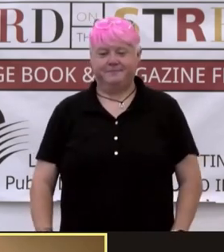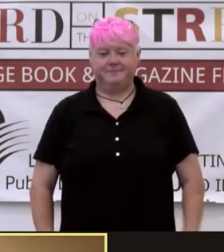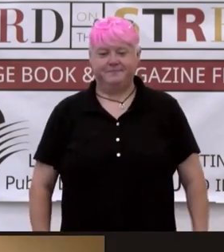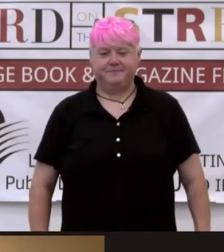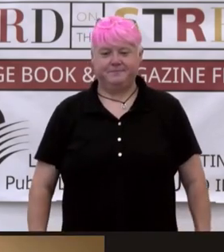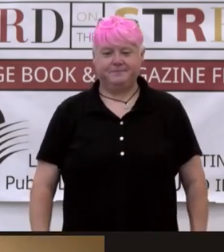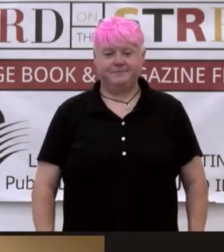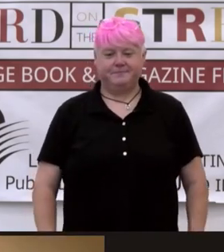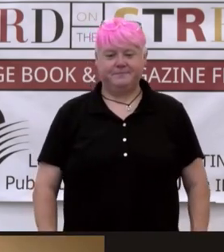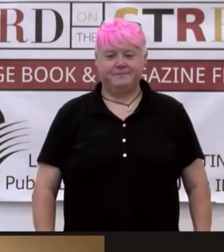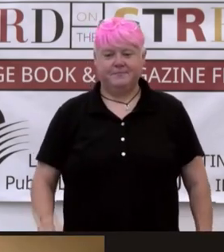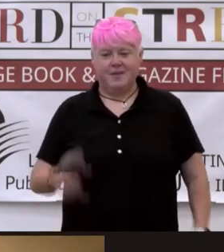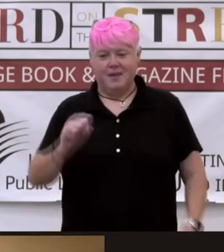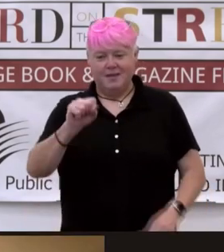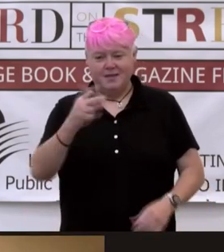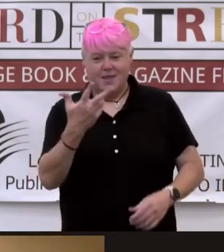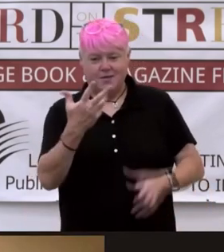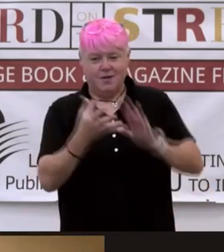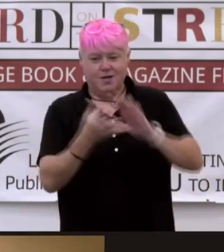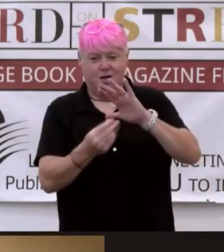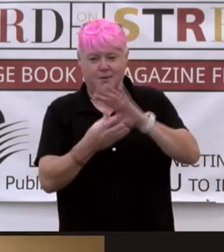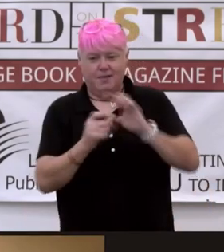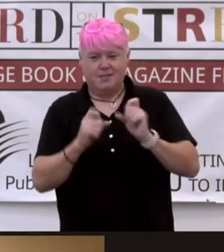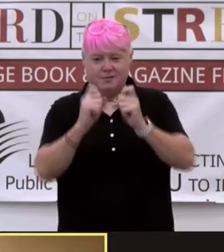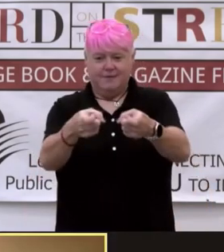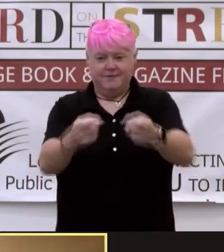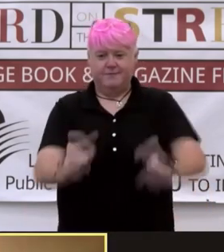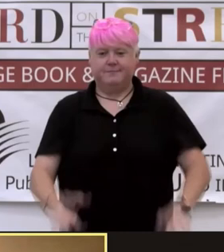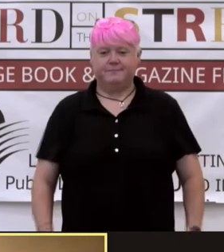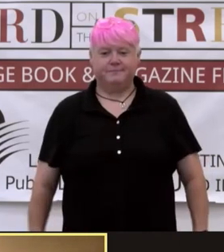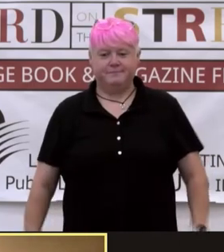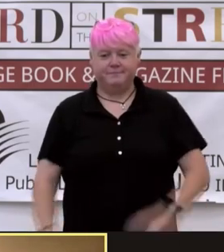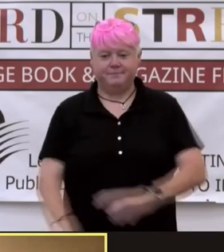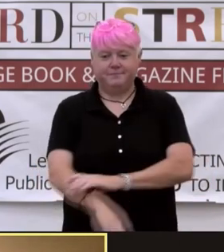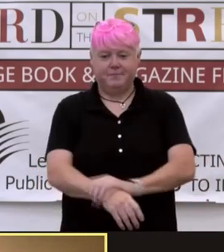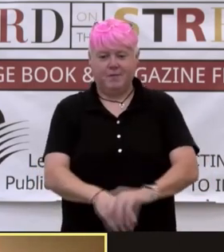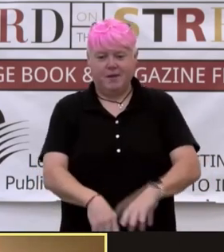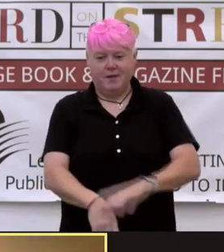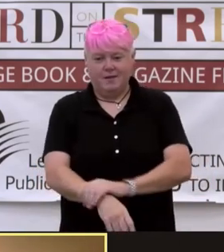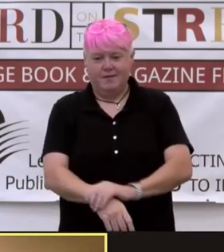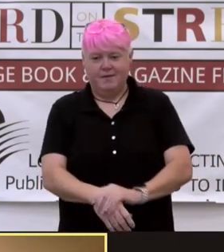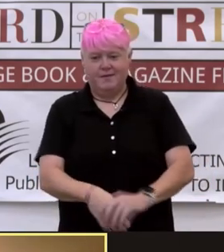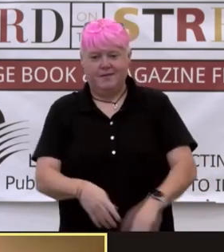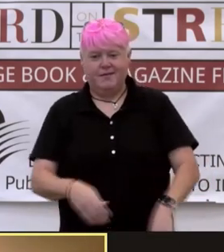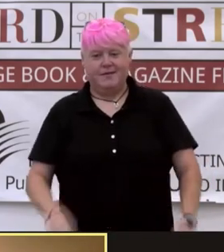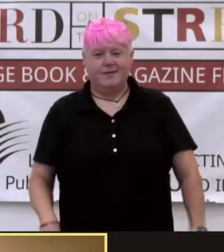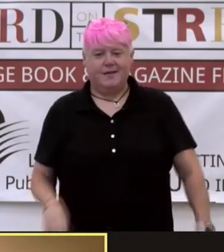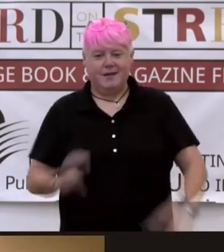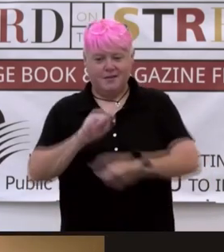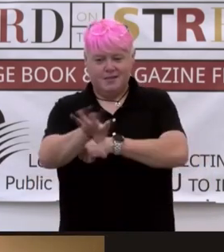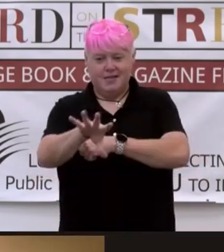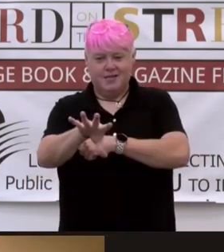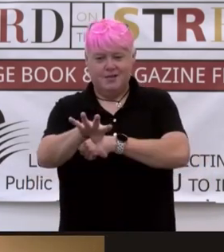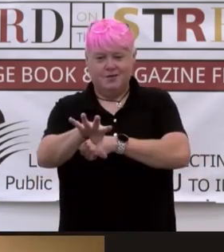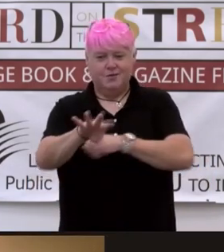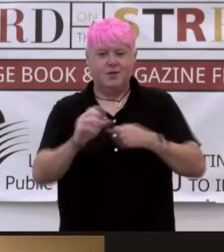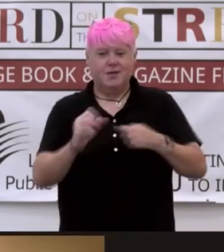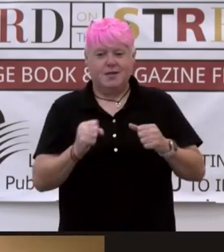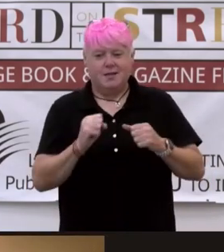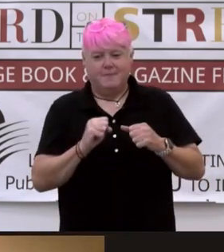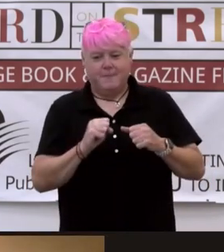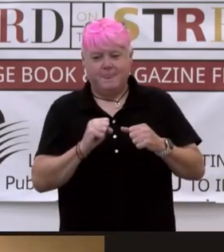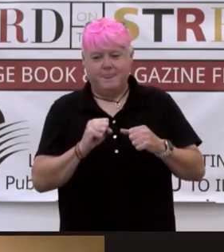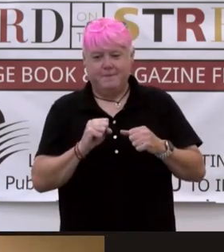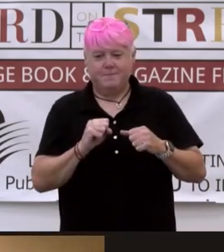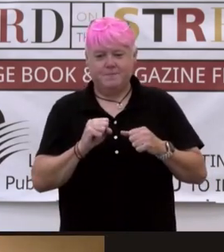Excellent. Yeah, so we have three copies of that one to give away. And I should send you some swag. You do have to be in Lethbridge to pick it up. That's the catch. That's the only catch.